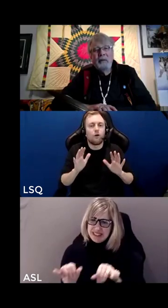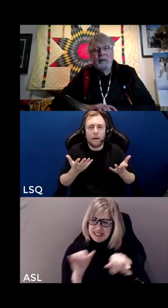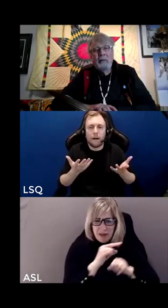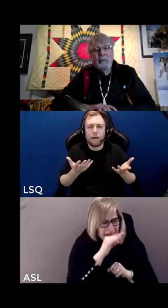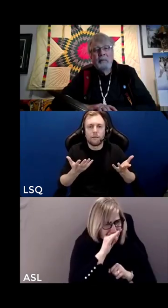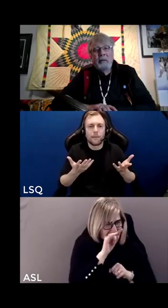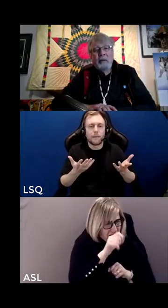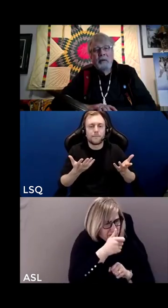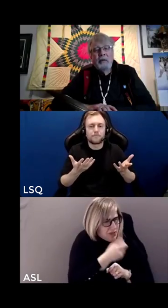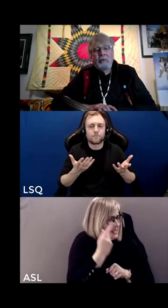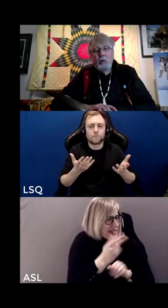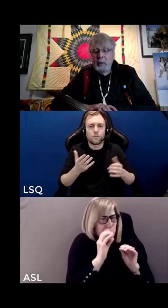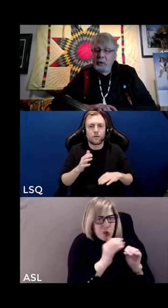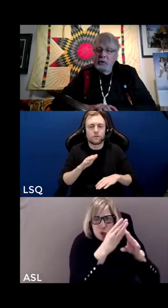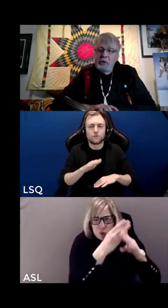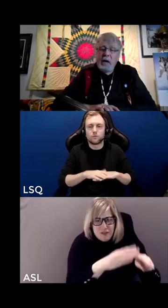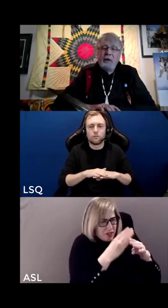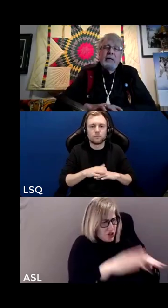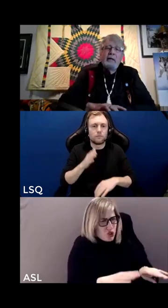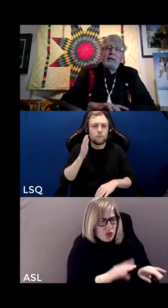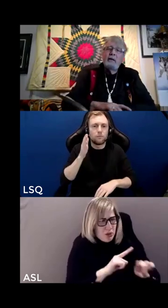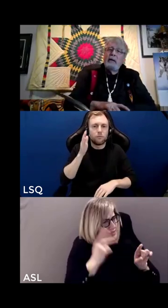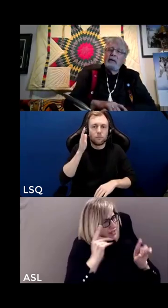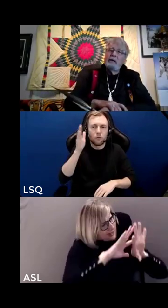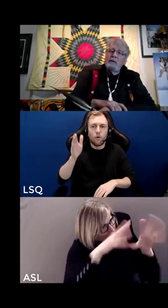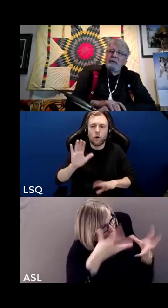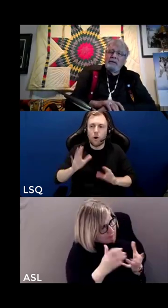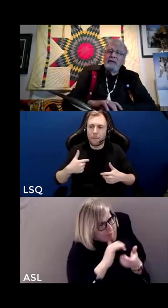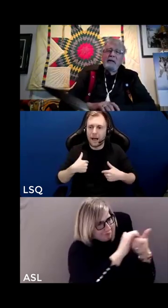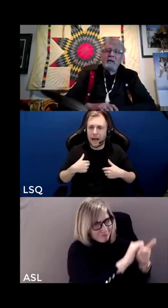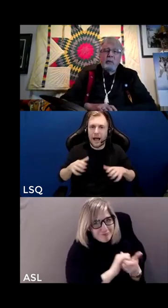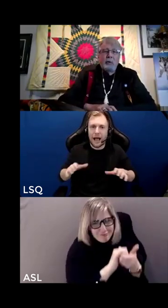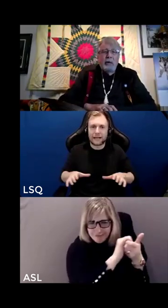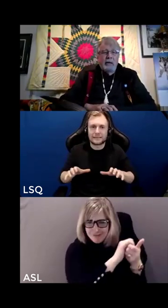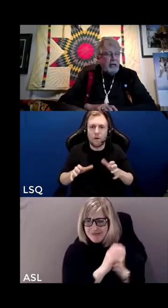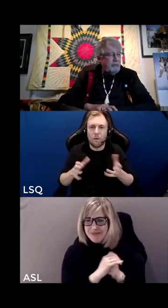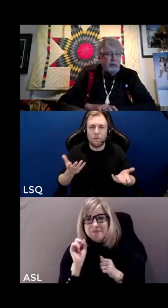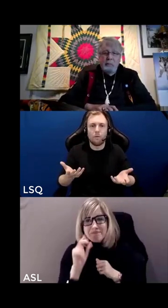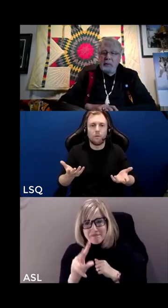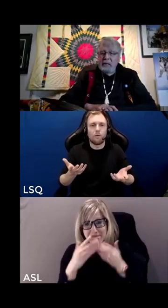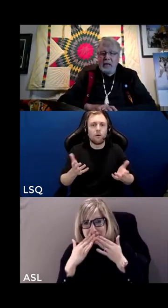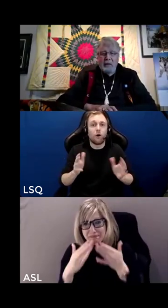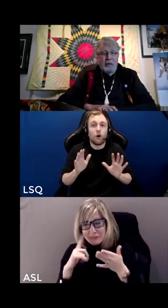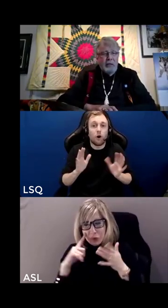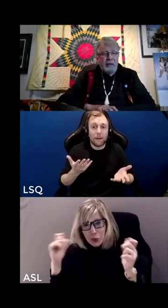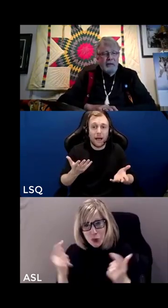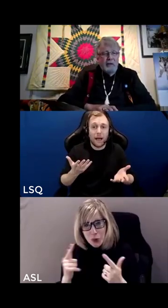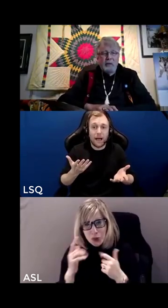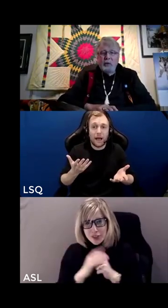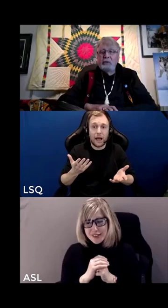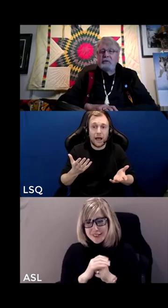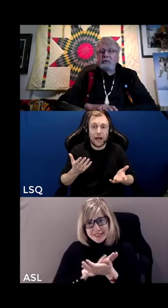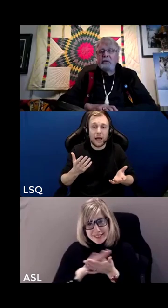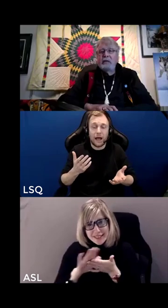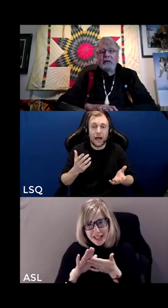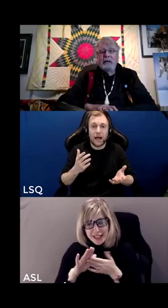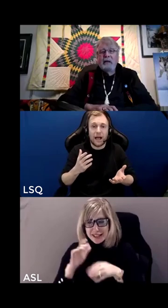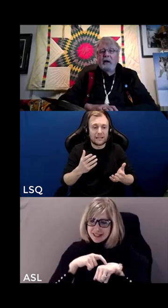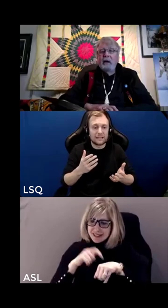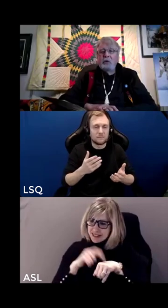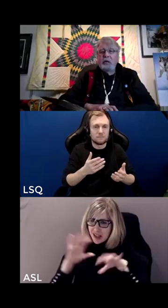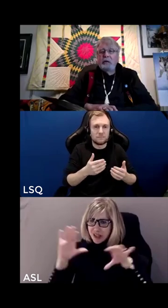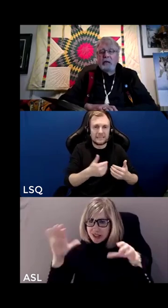so miigwetch now thank you it's been a great time being together and look forward to